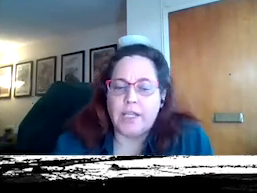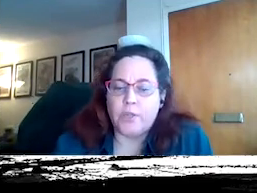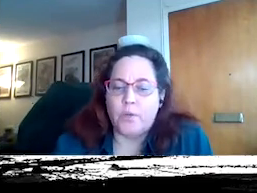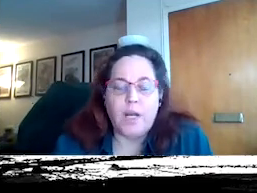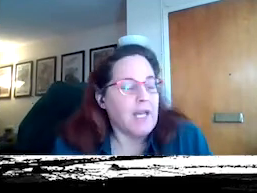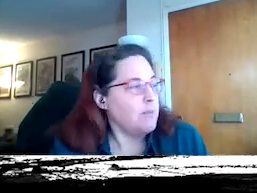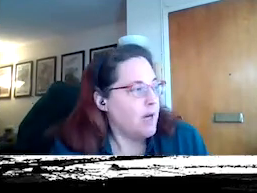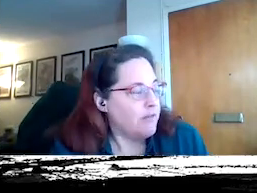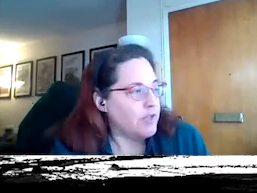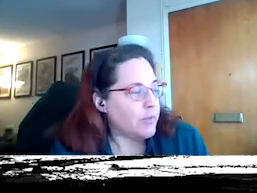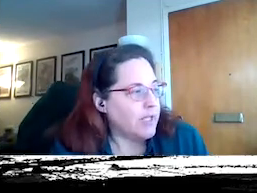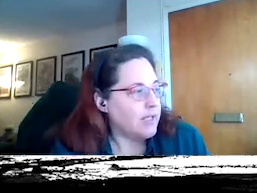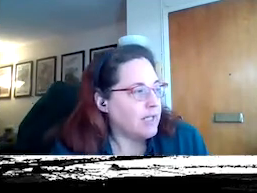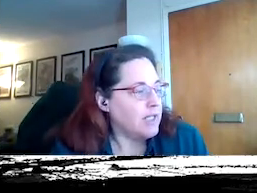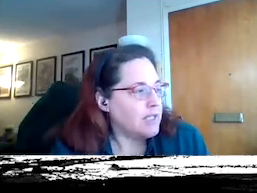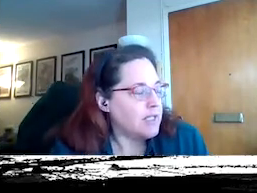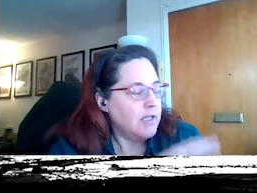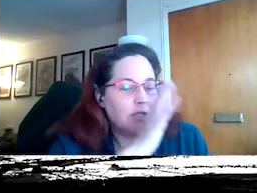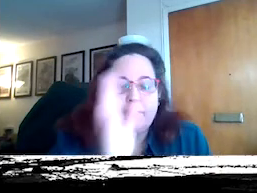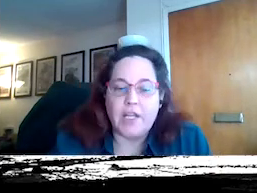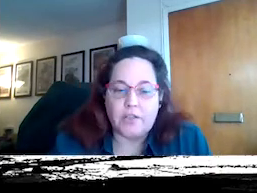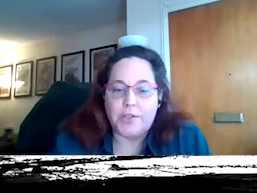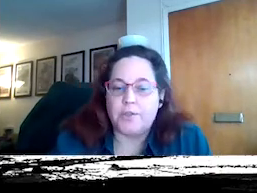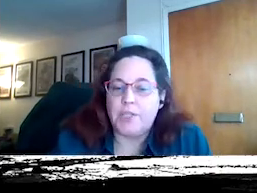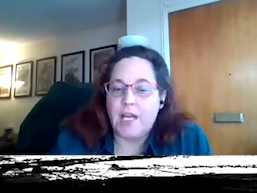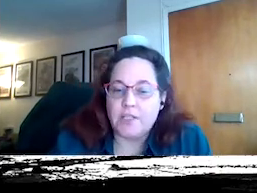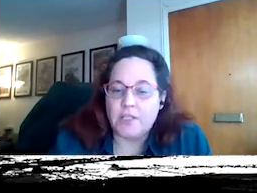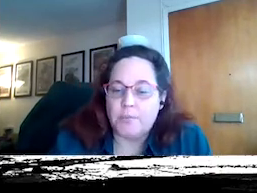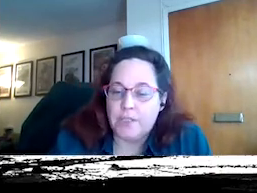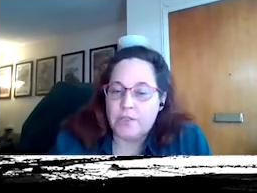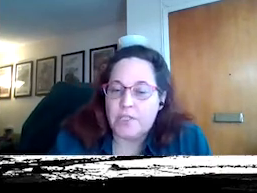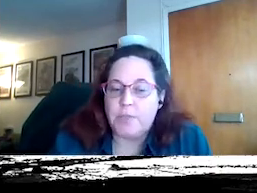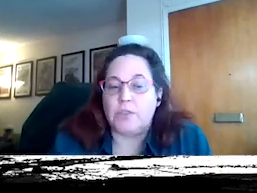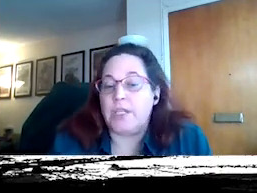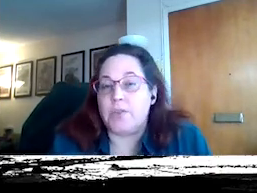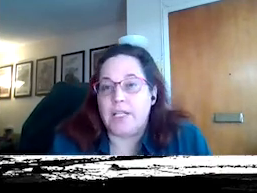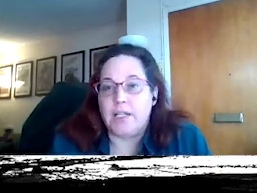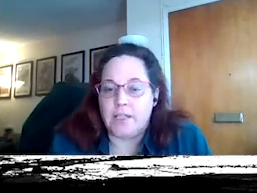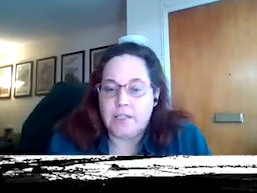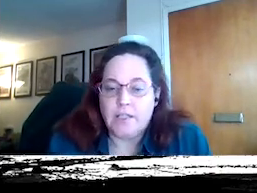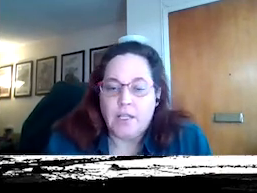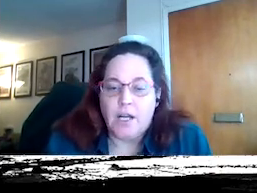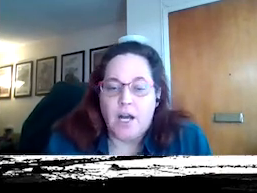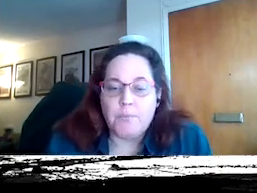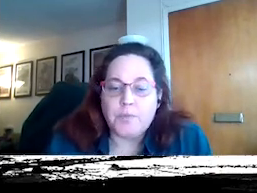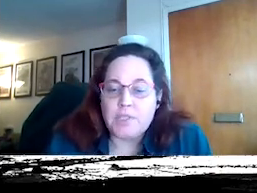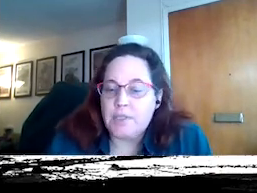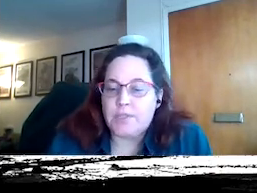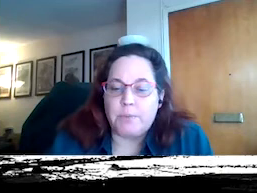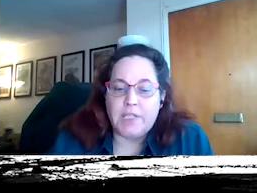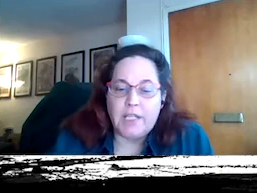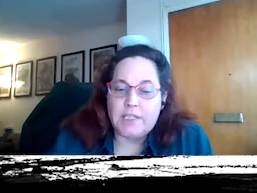when you're looking into a webcam off the screen like this, your face also actually appears to be looking straight ahead. Merriam